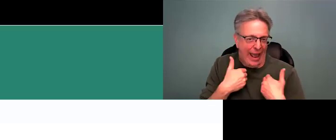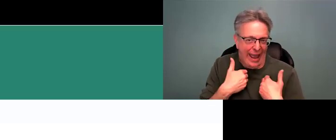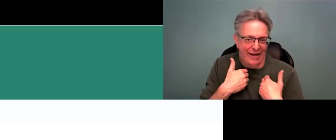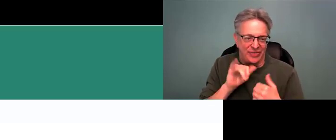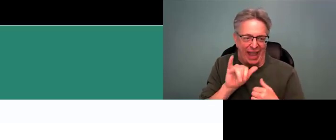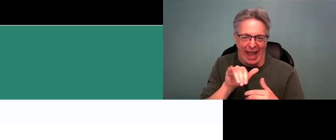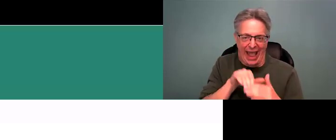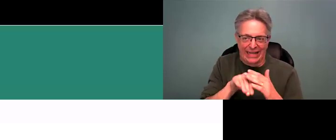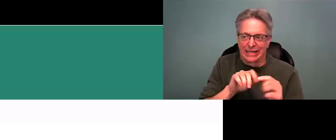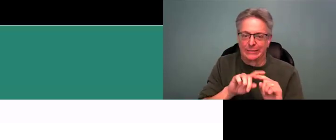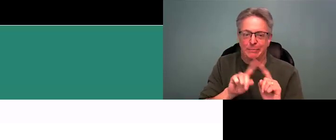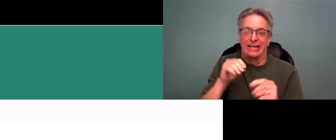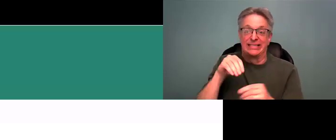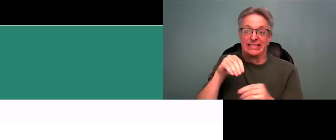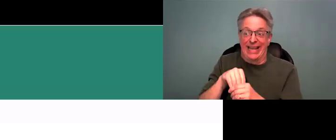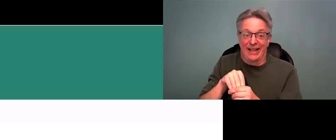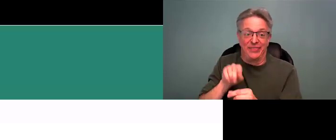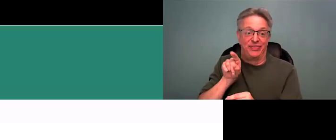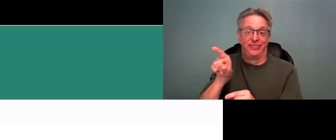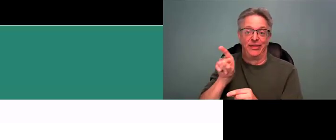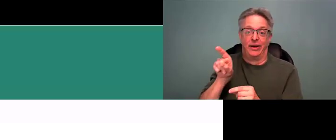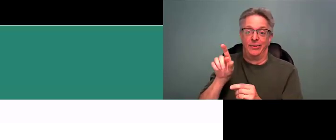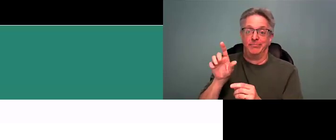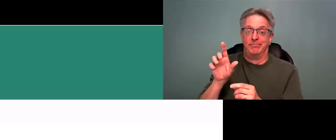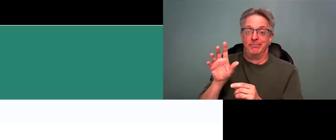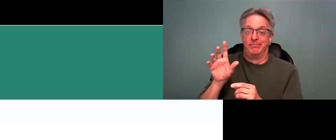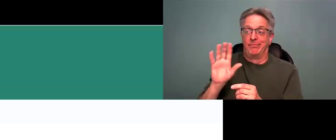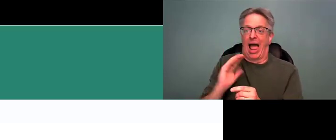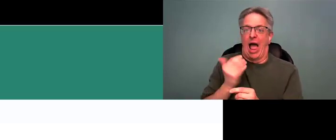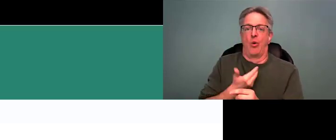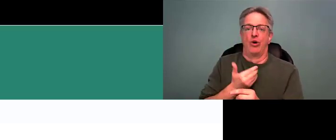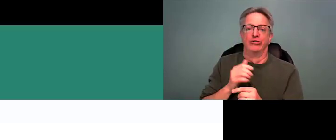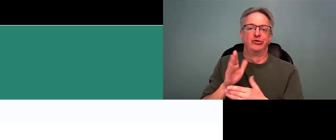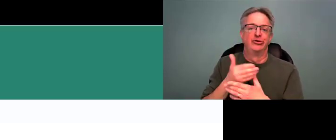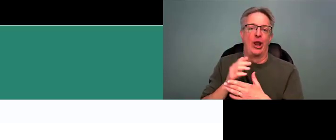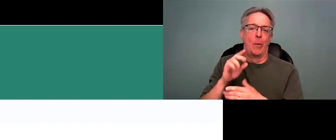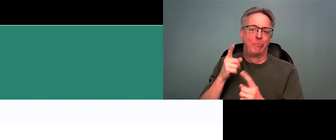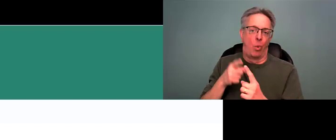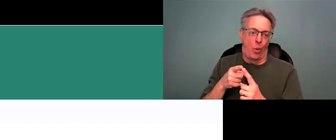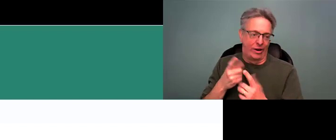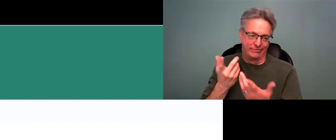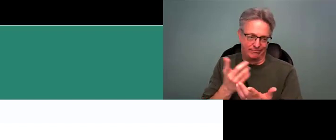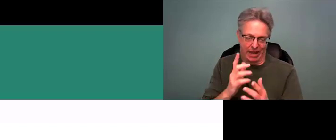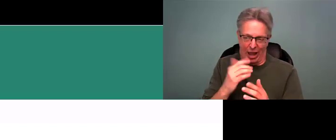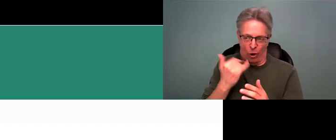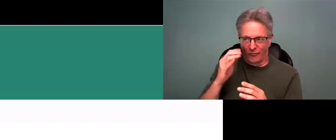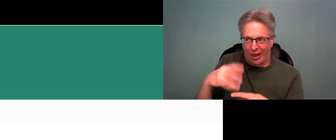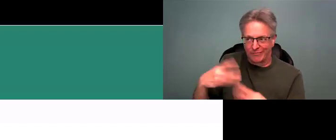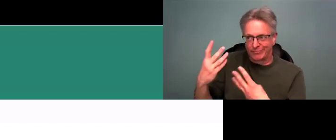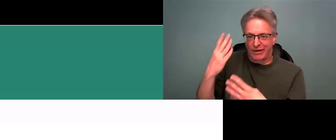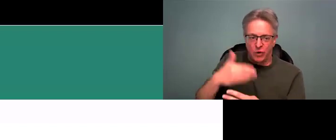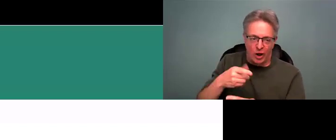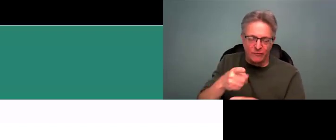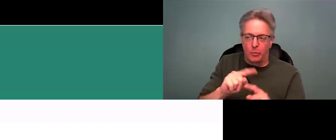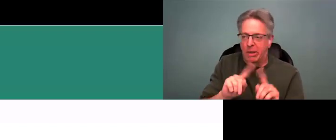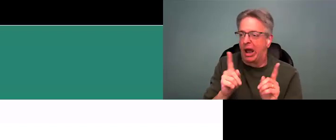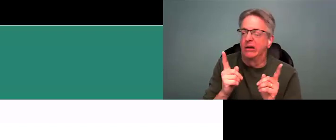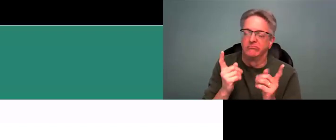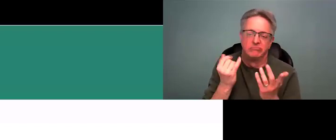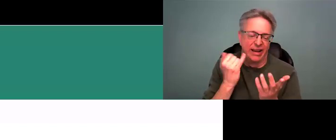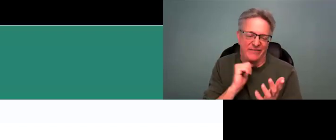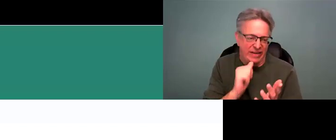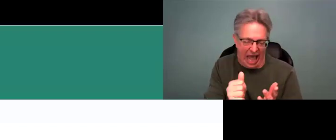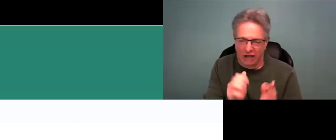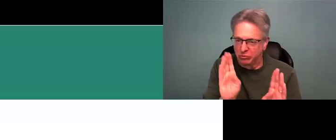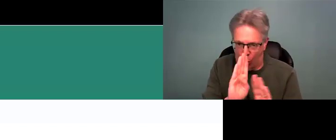Uh, my apologies. Caitlin, I'm not sure if you have access to that, but in the, in our SharePoint, um, I don't know if you're